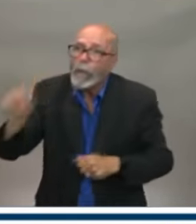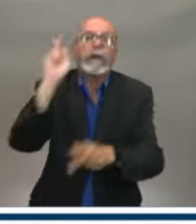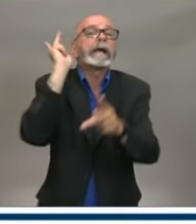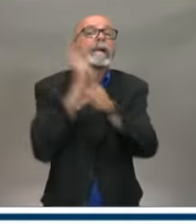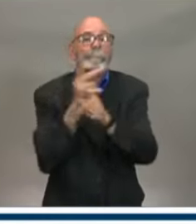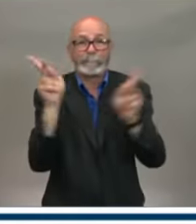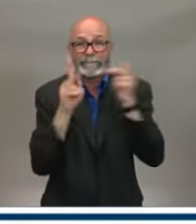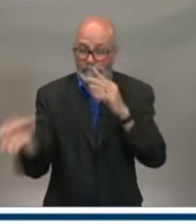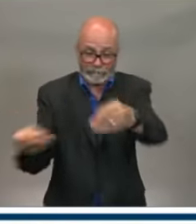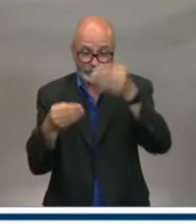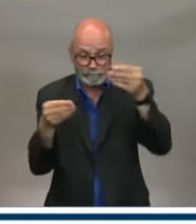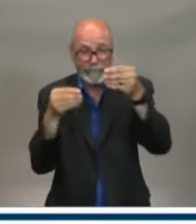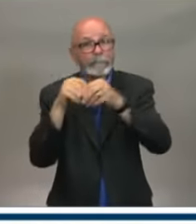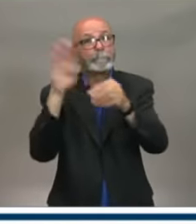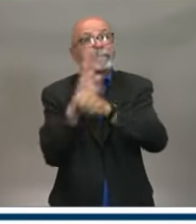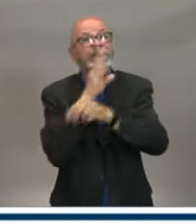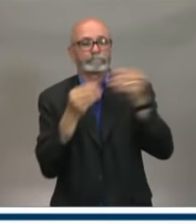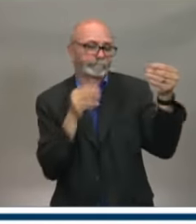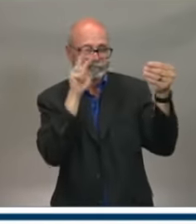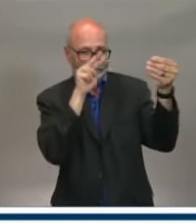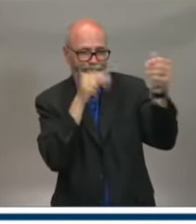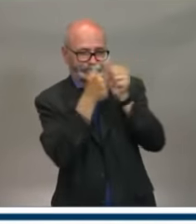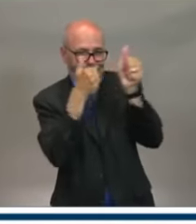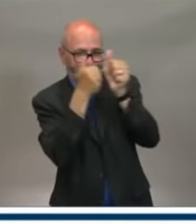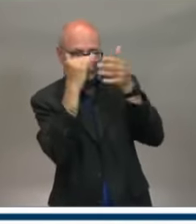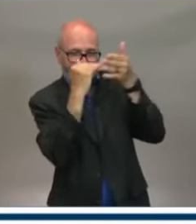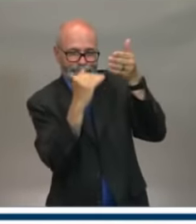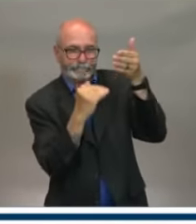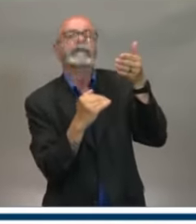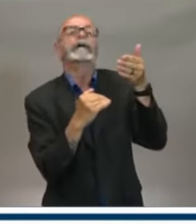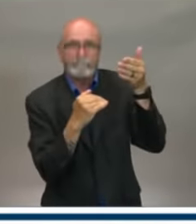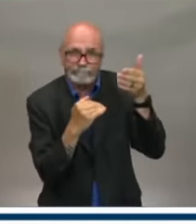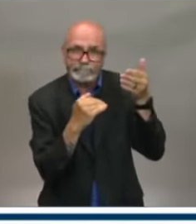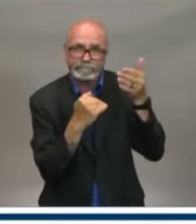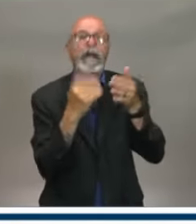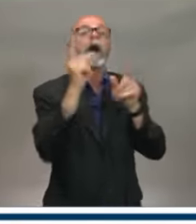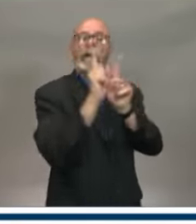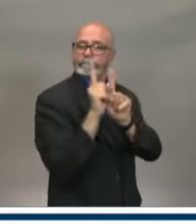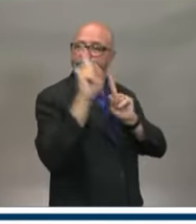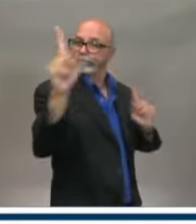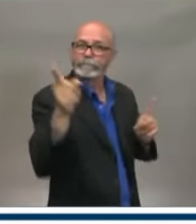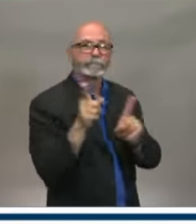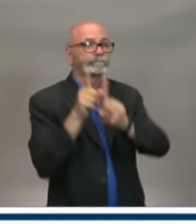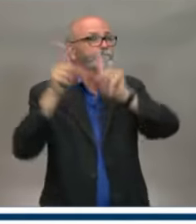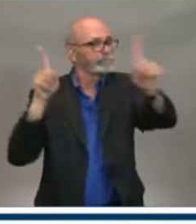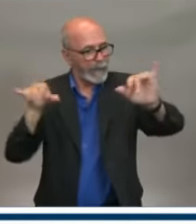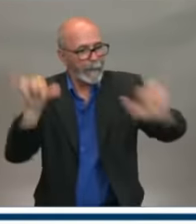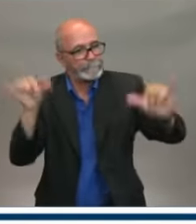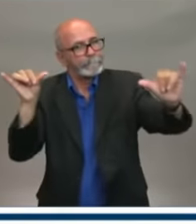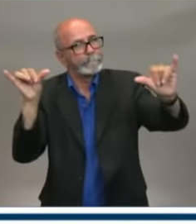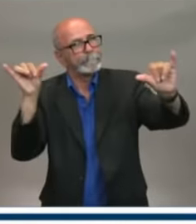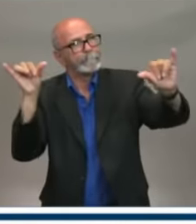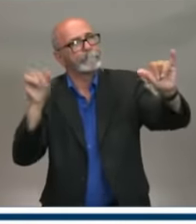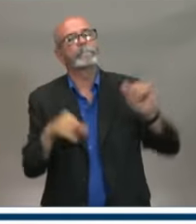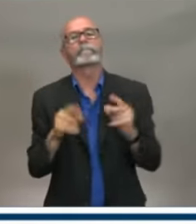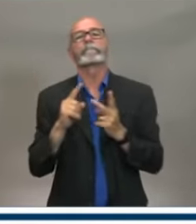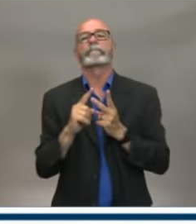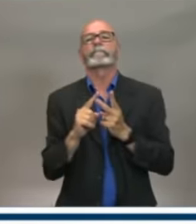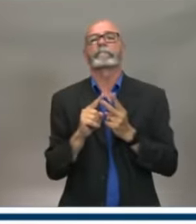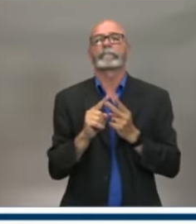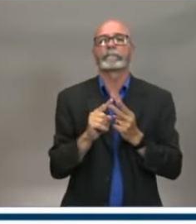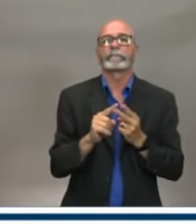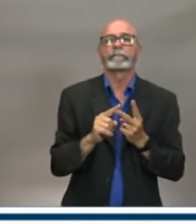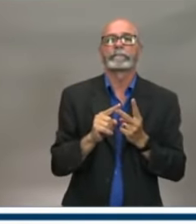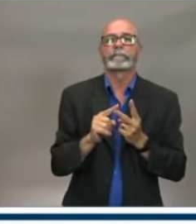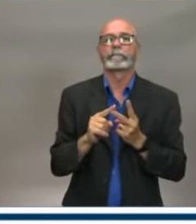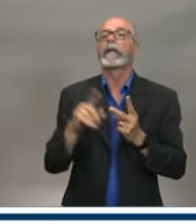Key protocols are keeping the distance rule of two meters or six feet wherever possible and staying within the